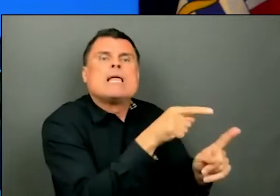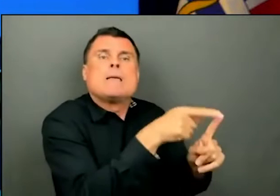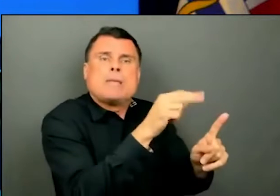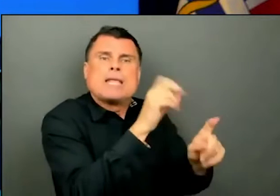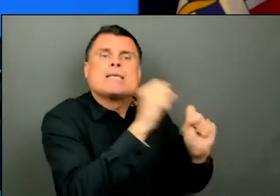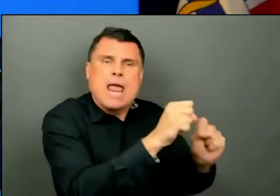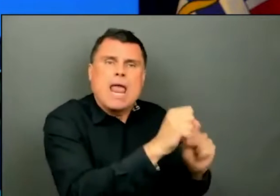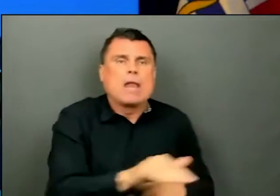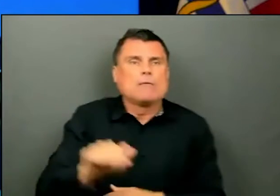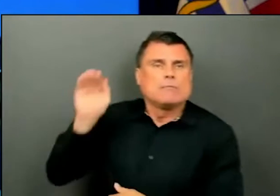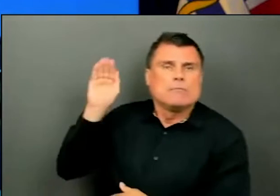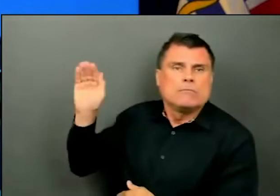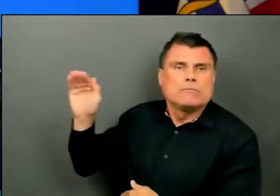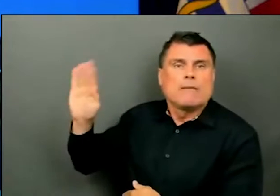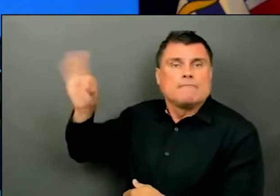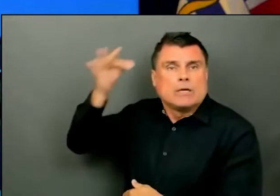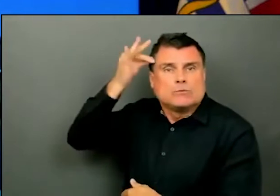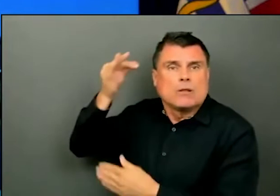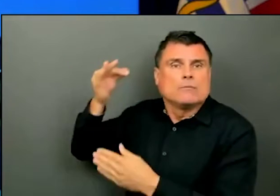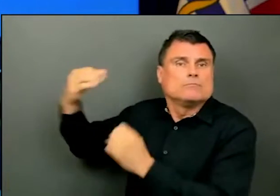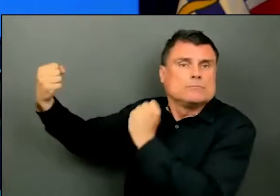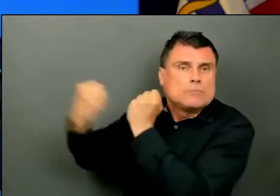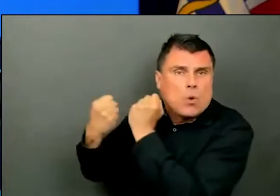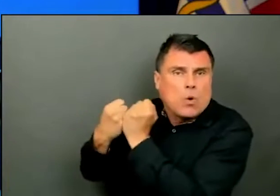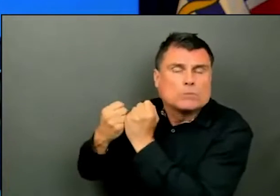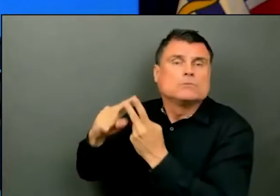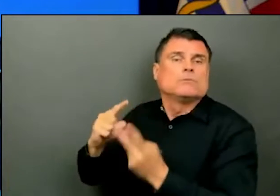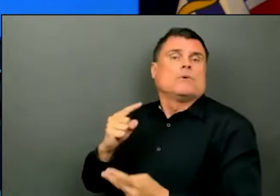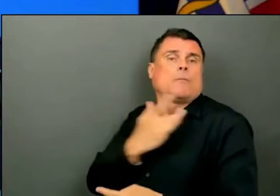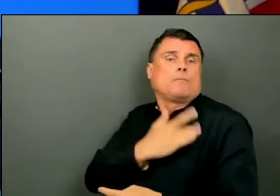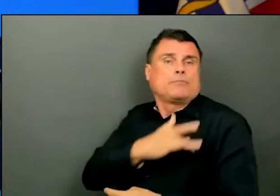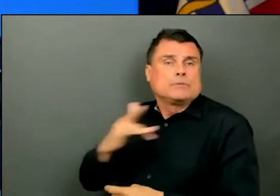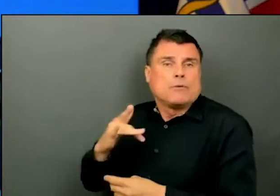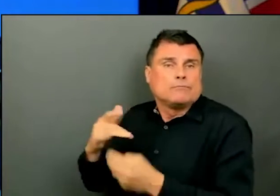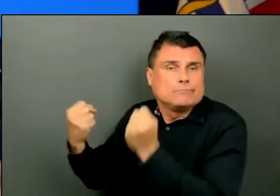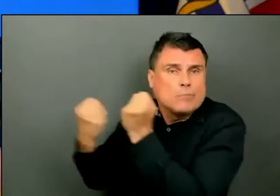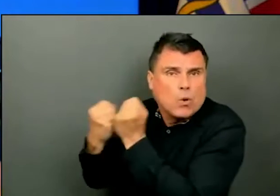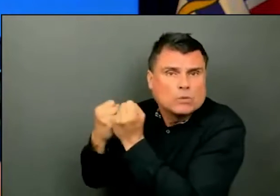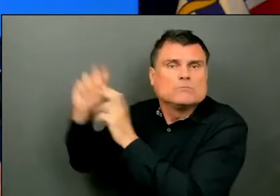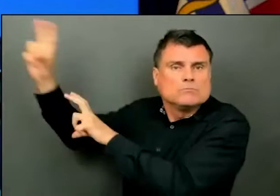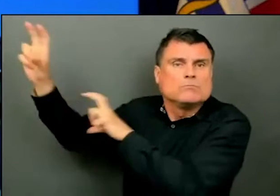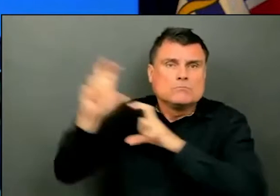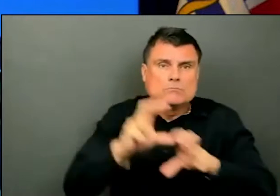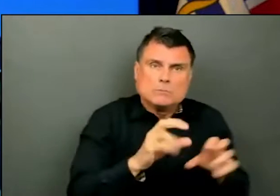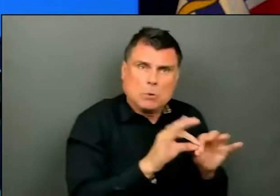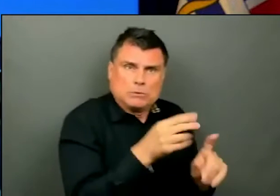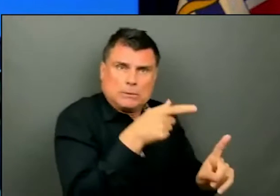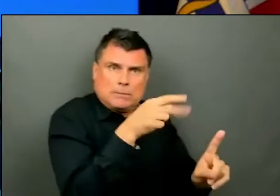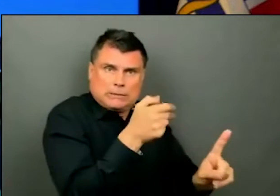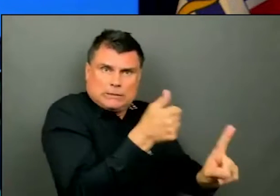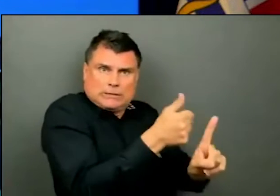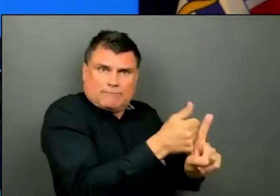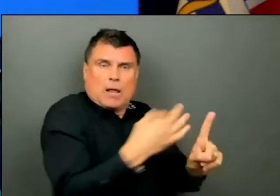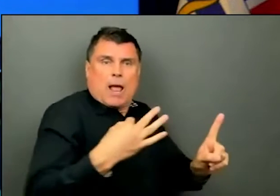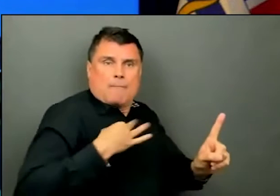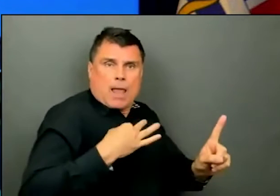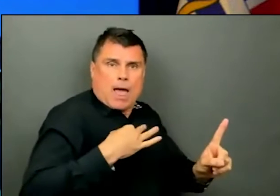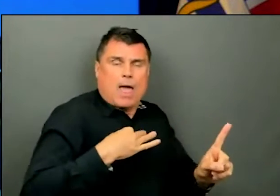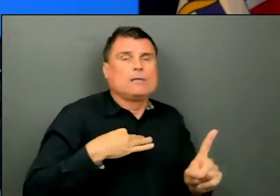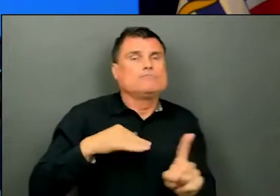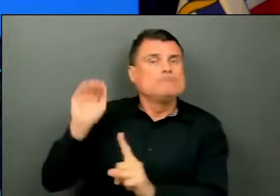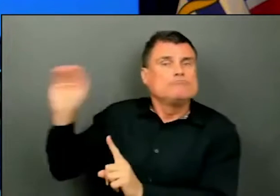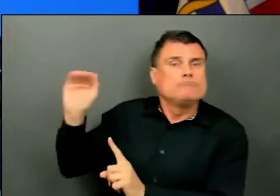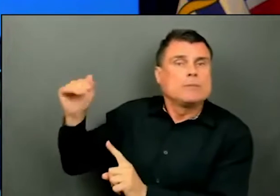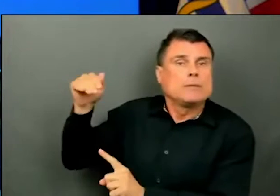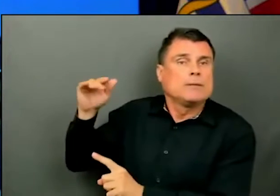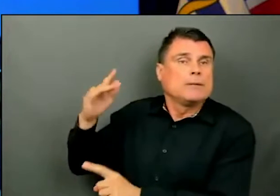to them. We're excited about that. And we're going to, of course, continue working with the PNE, the board and others at the city to make sure that it can come back